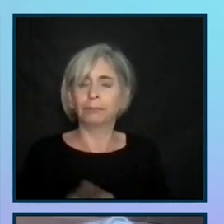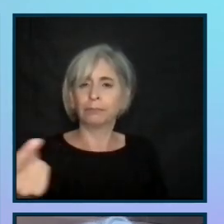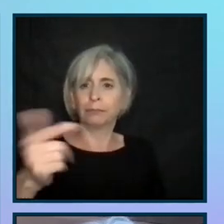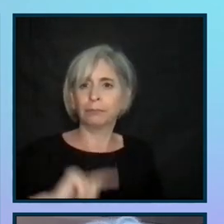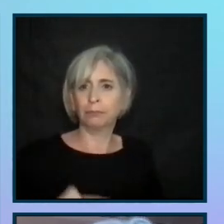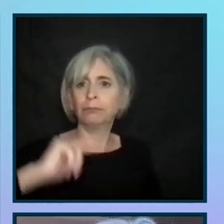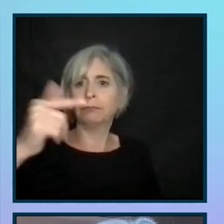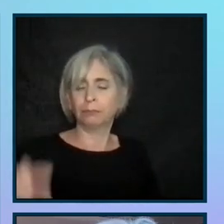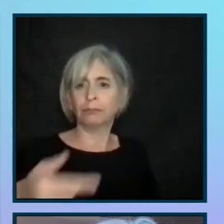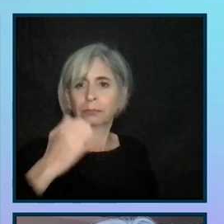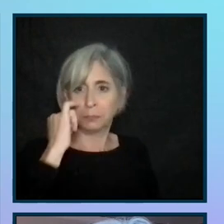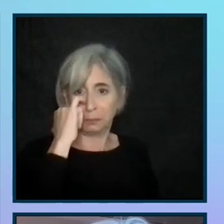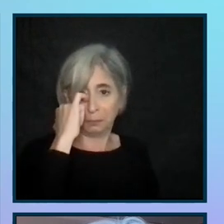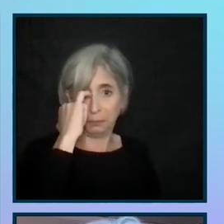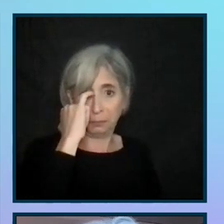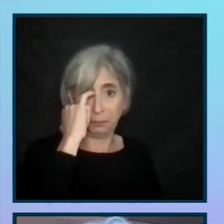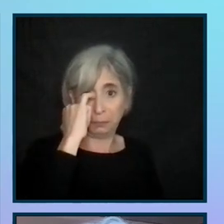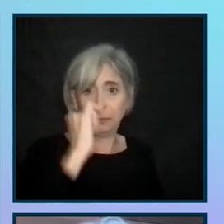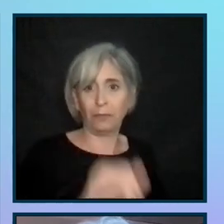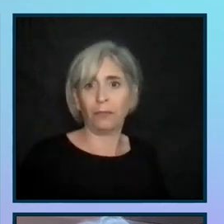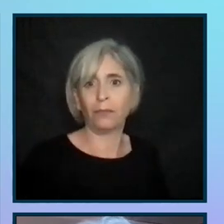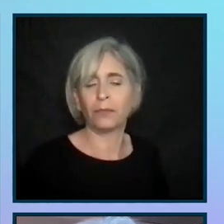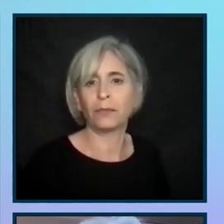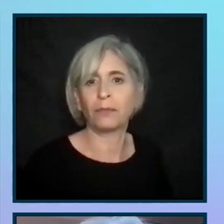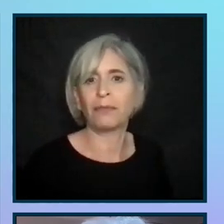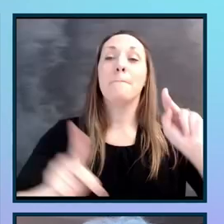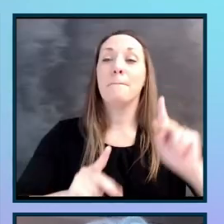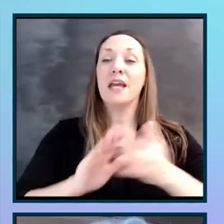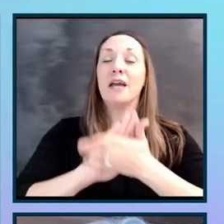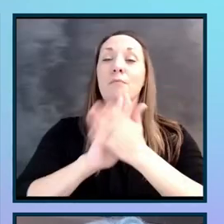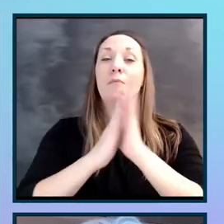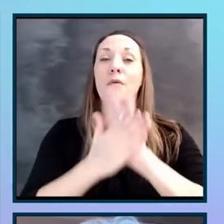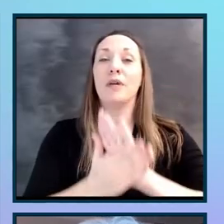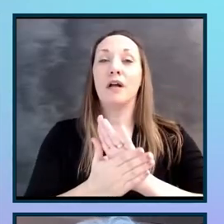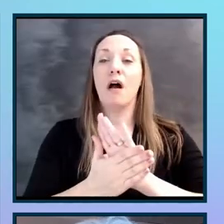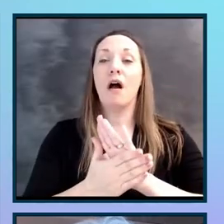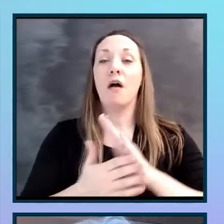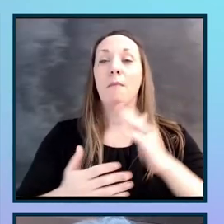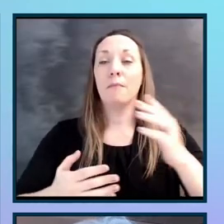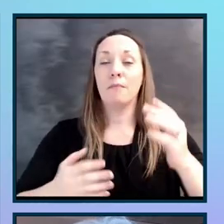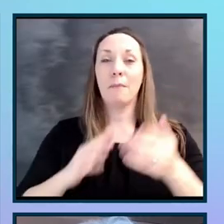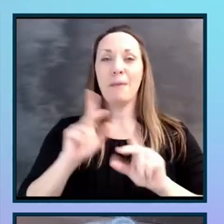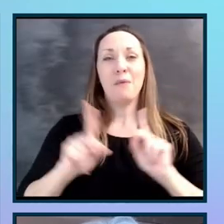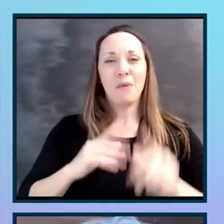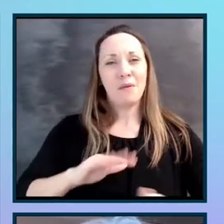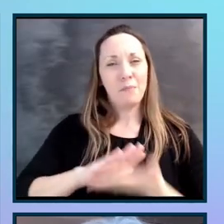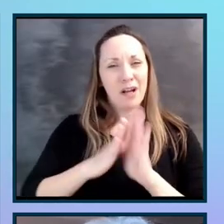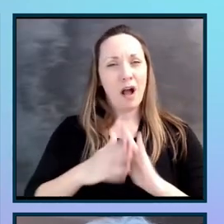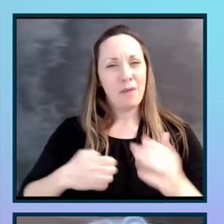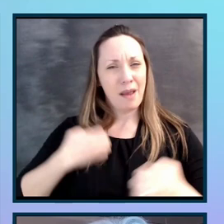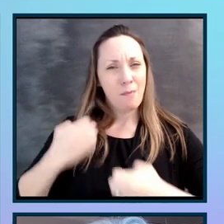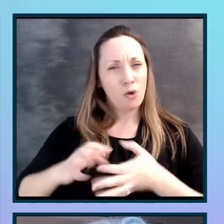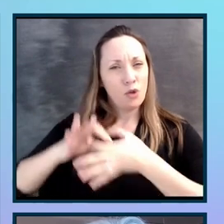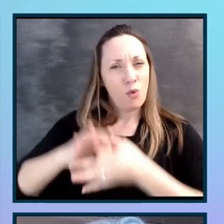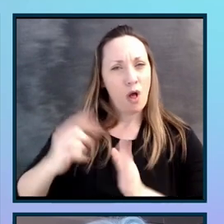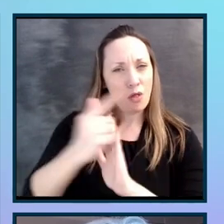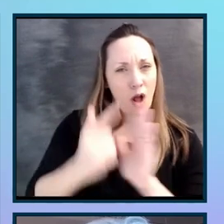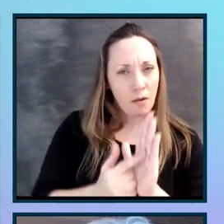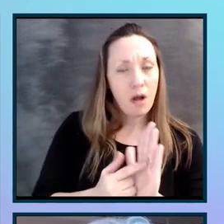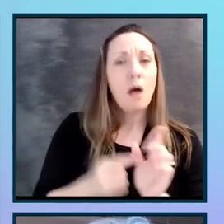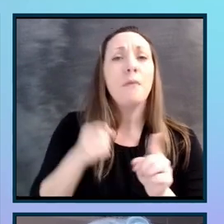emotional about the law. And again, I should say all these things are strategies to achieve an end goal.